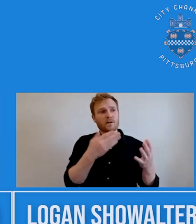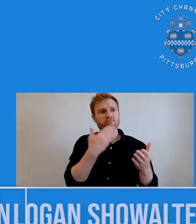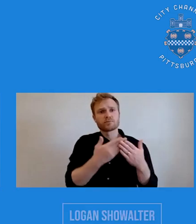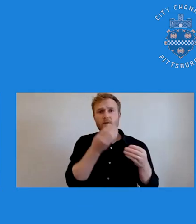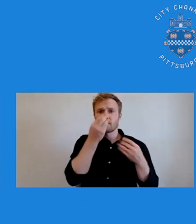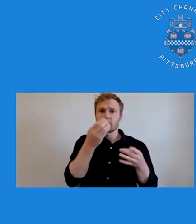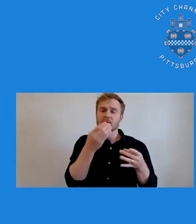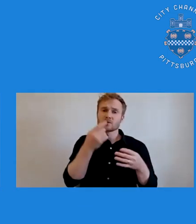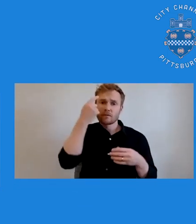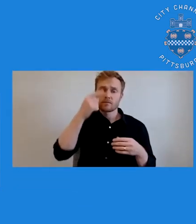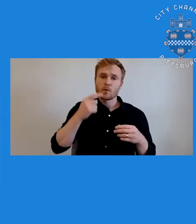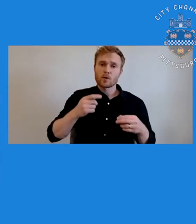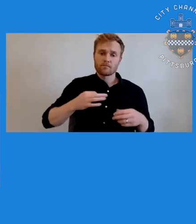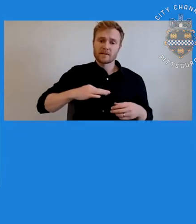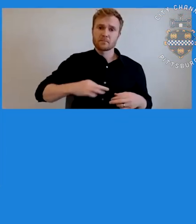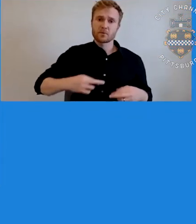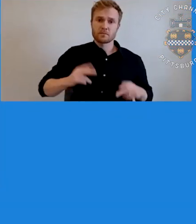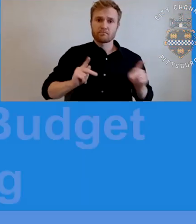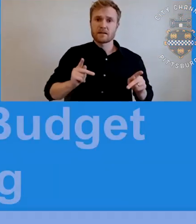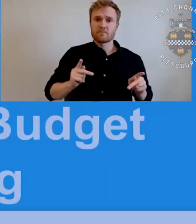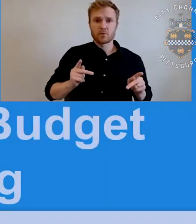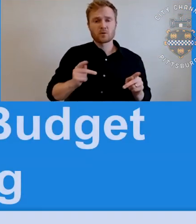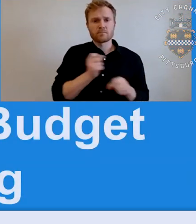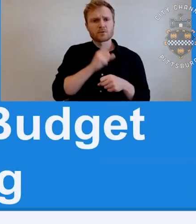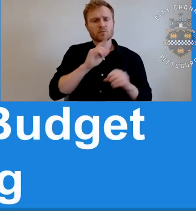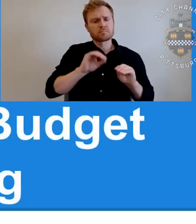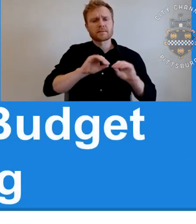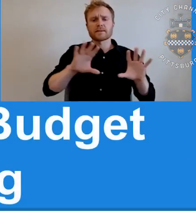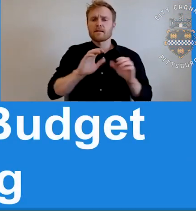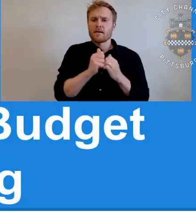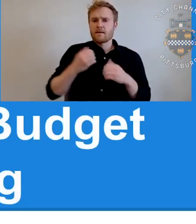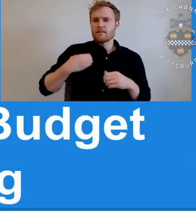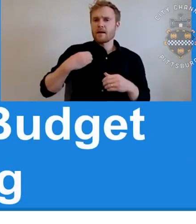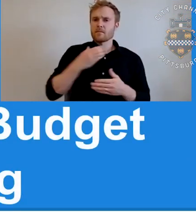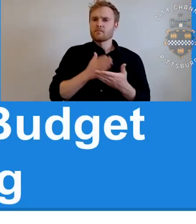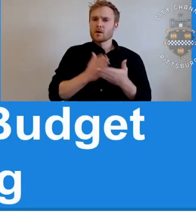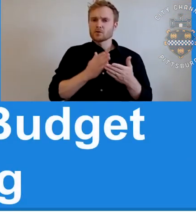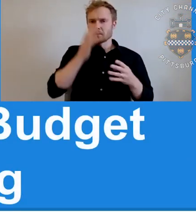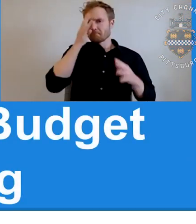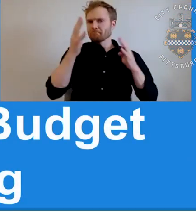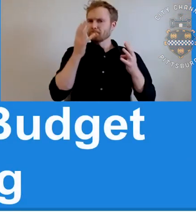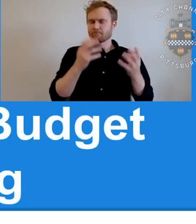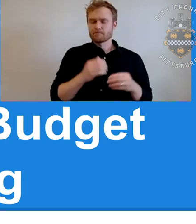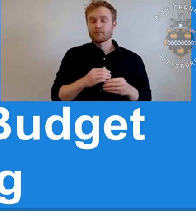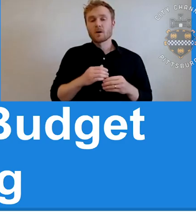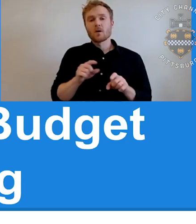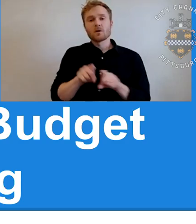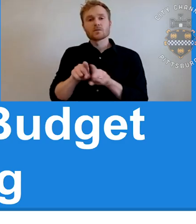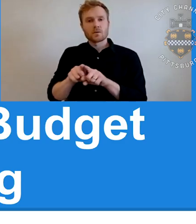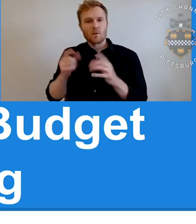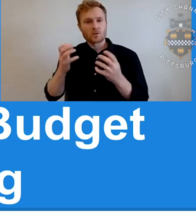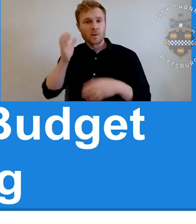the capital budget is put together. The other though is that we want input from city residents on what to include in the 2021 capital budget.